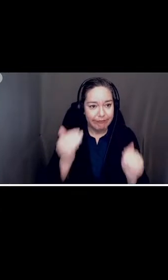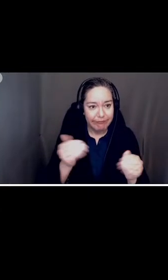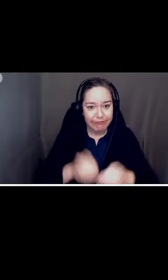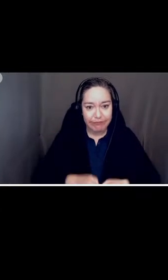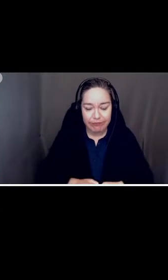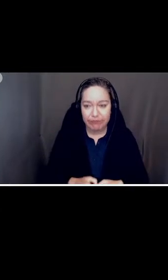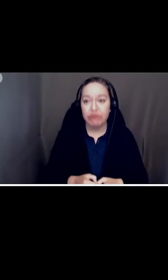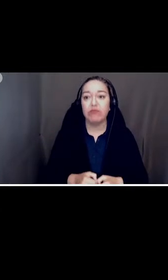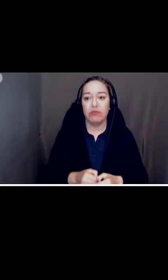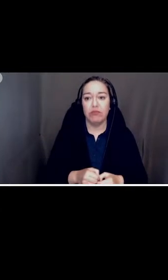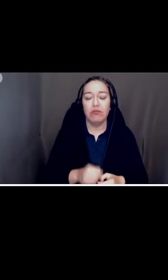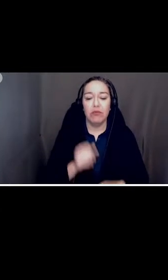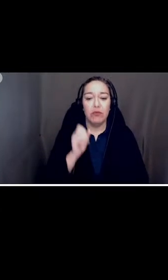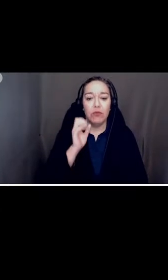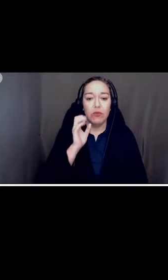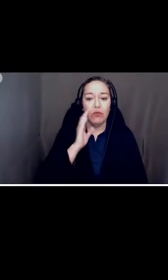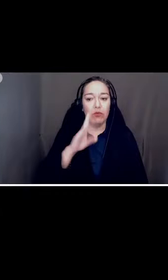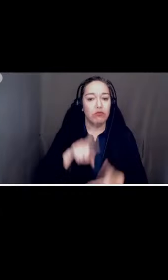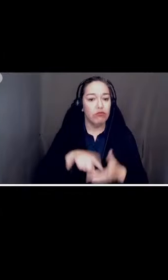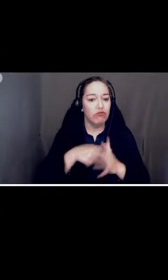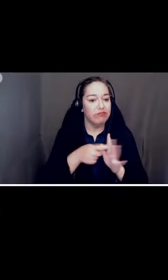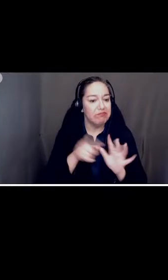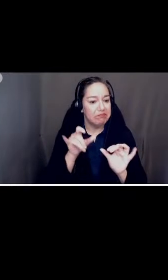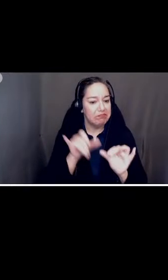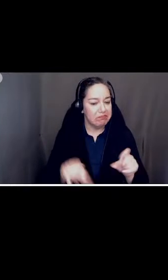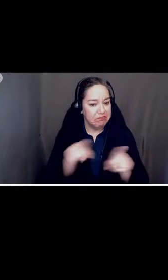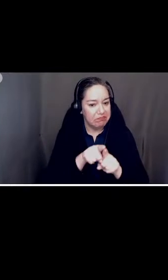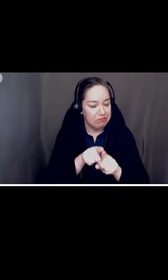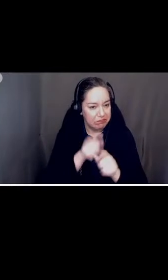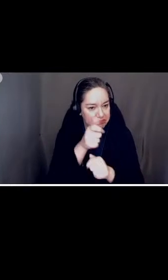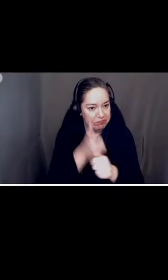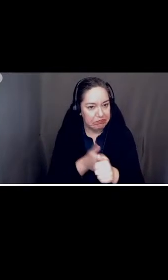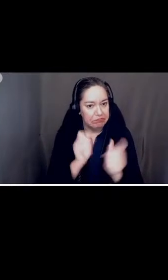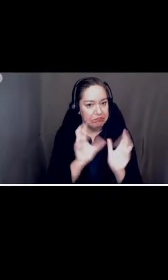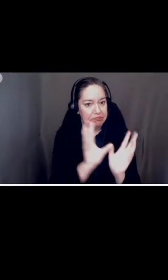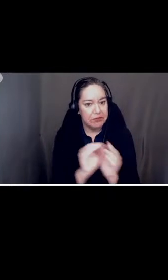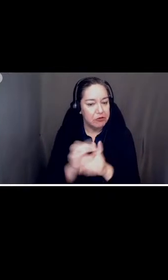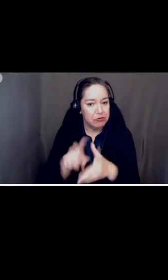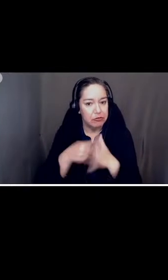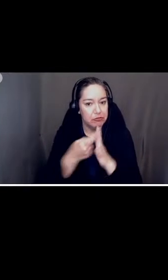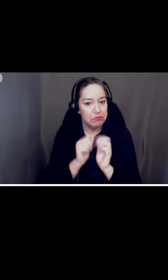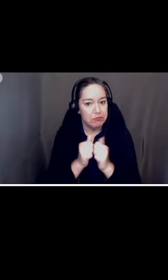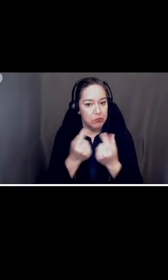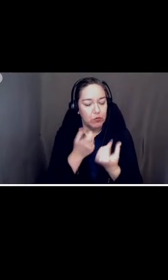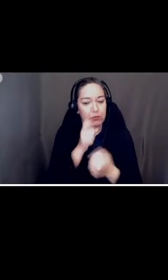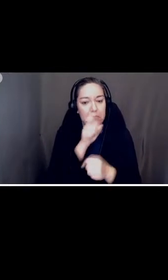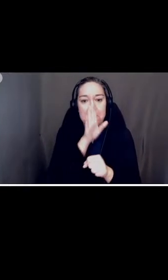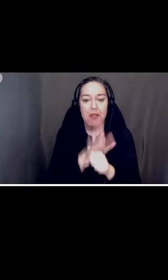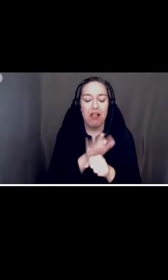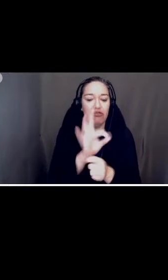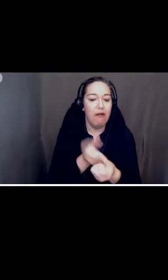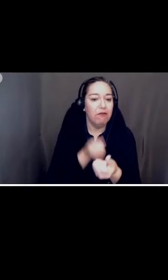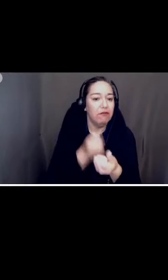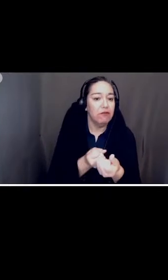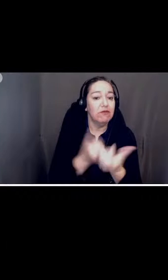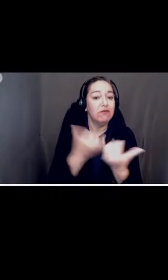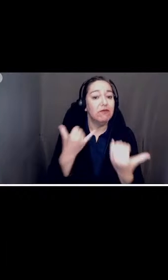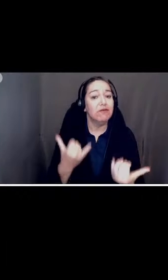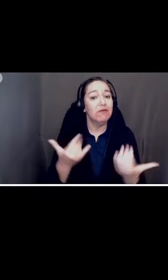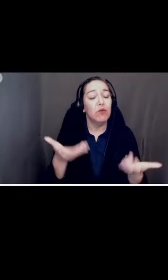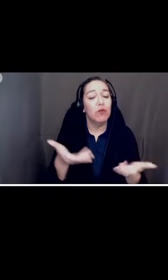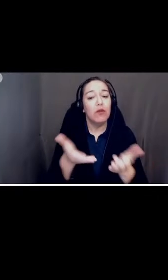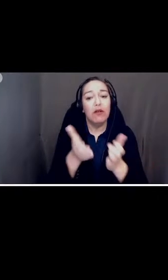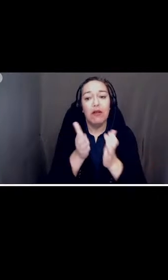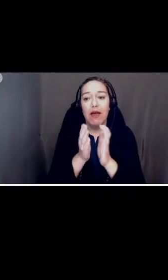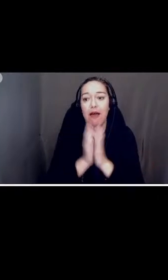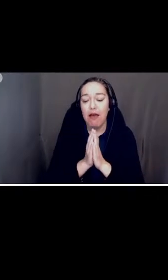we'll begin, as we do every meeting, with the Pledge of Allegiance. And at this time, I will ask